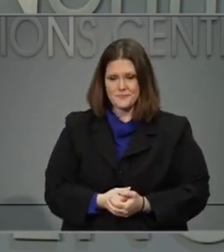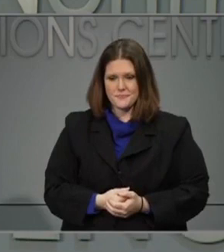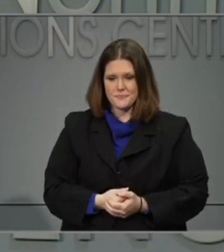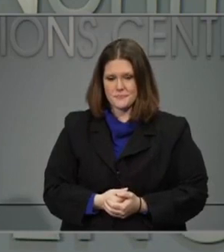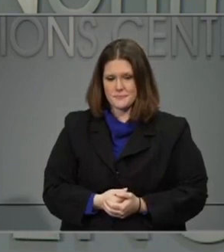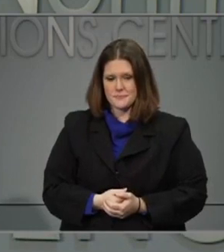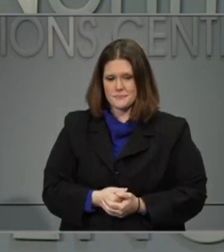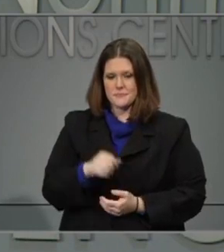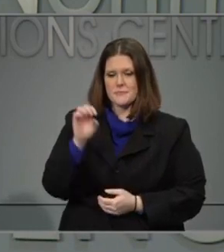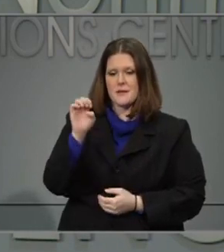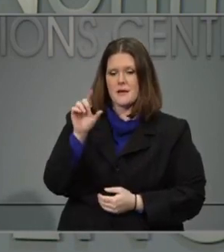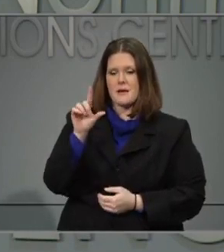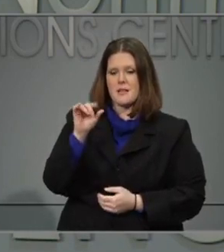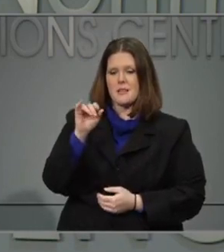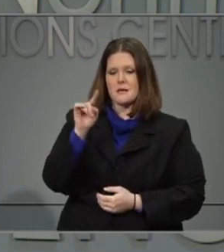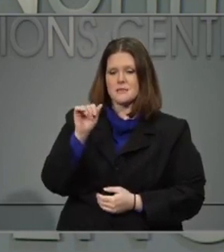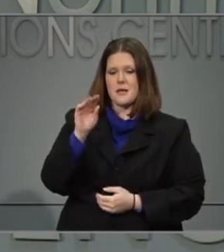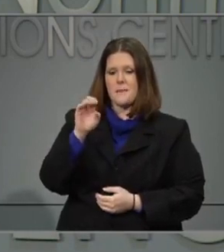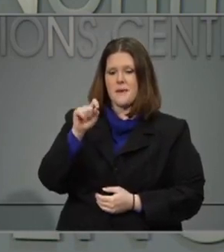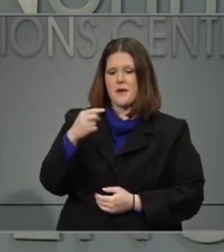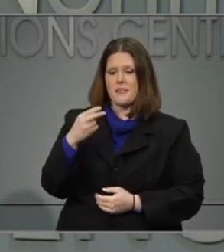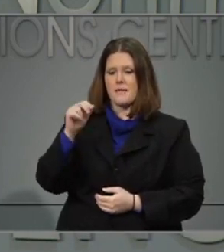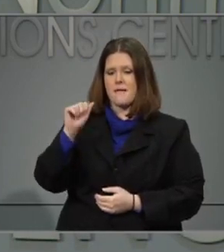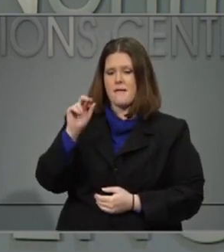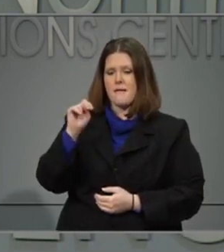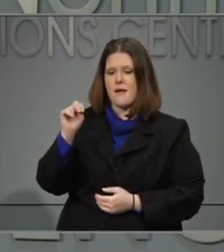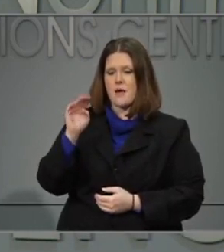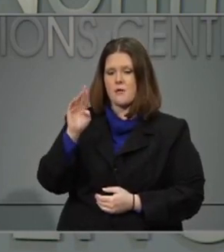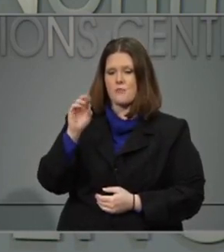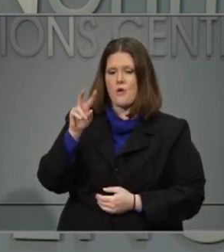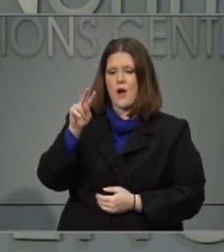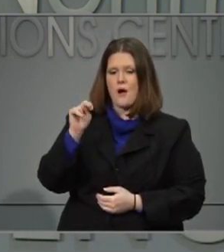Elizabeth Ann Brown, Asheville Citizen Times.